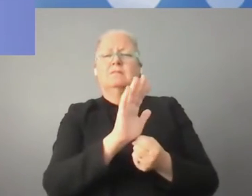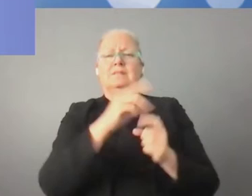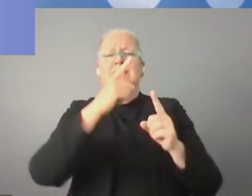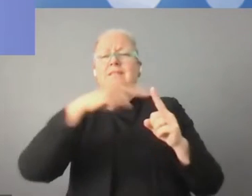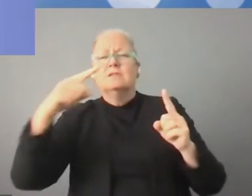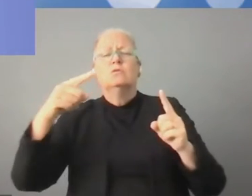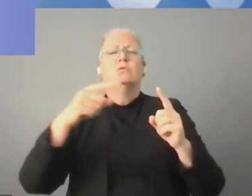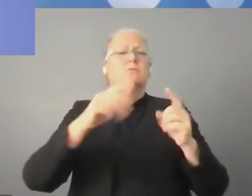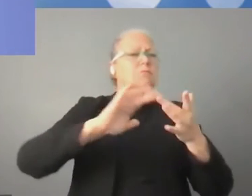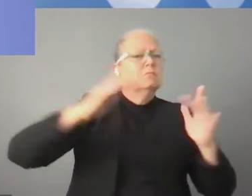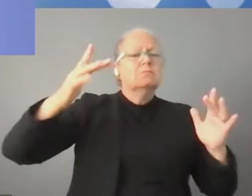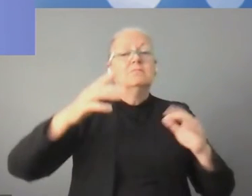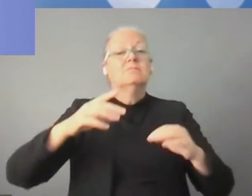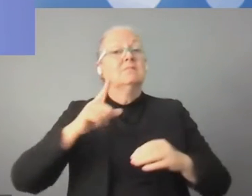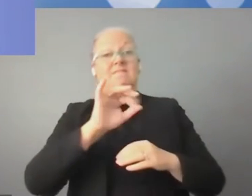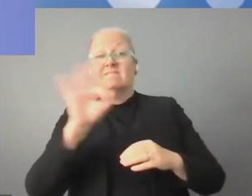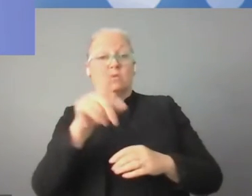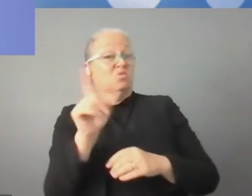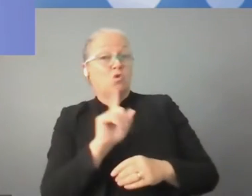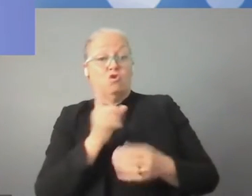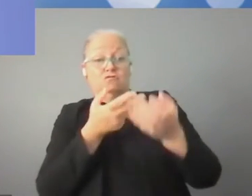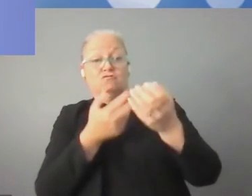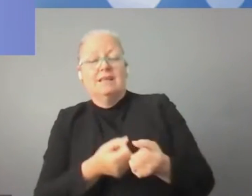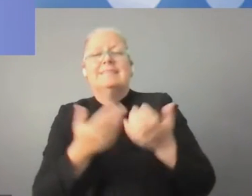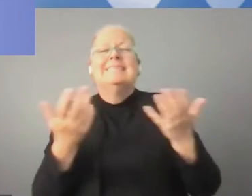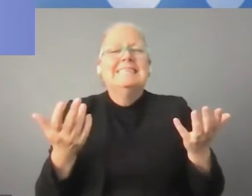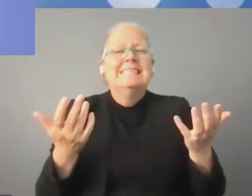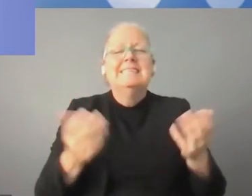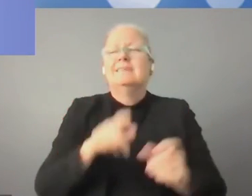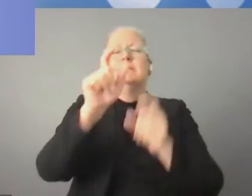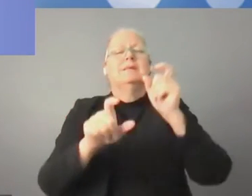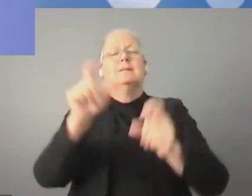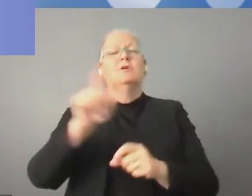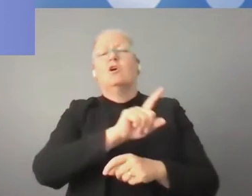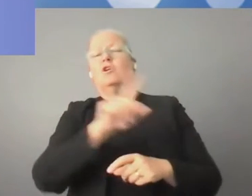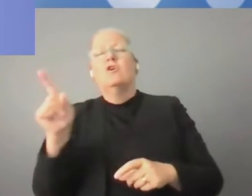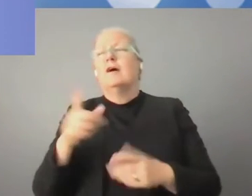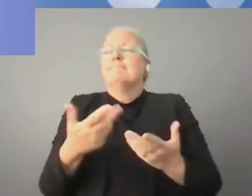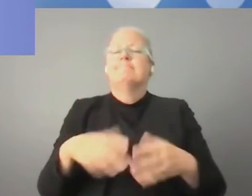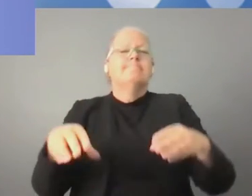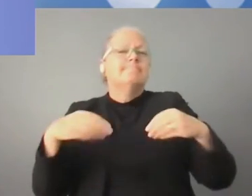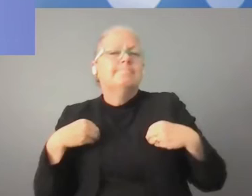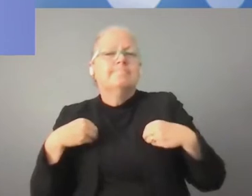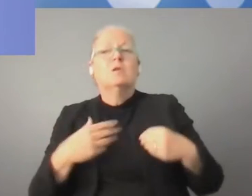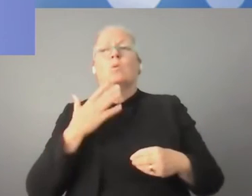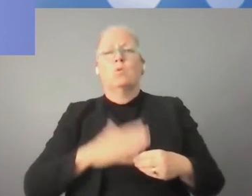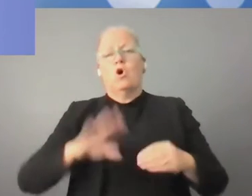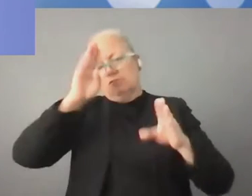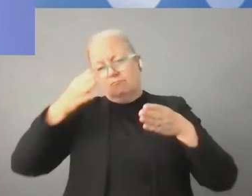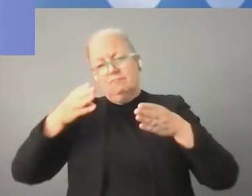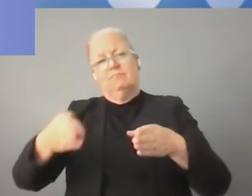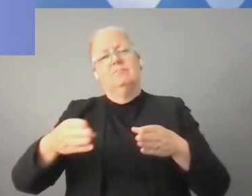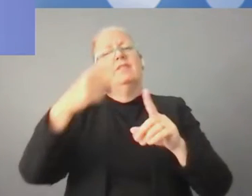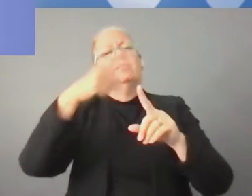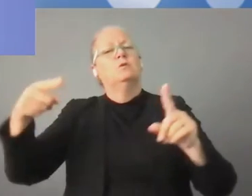that, people are not going to buy into their drive to digitalise. Number four is connectivity. Now,